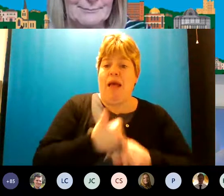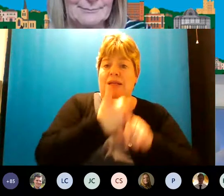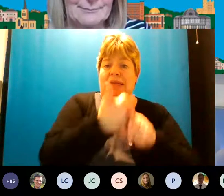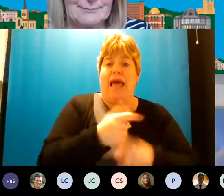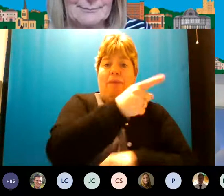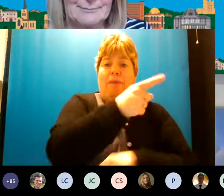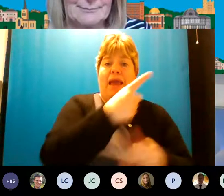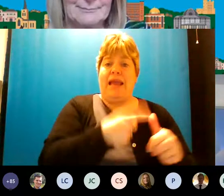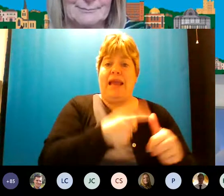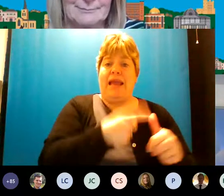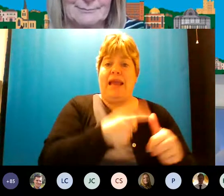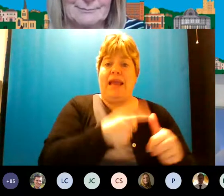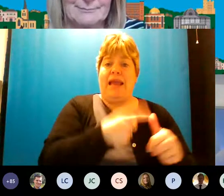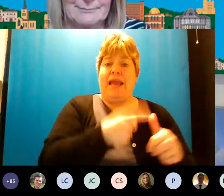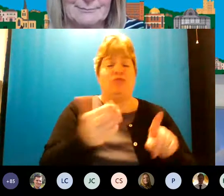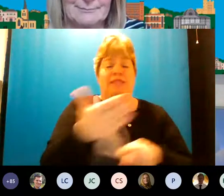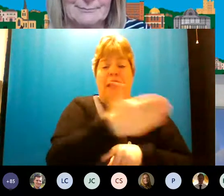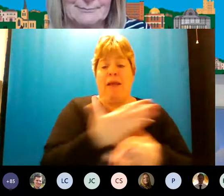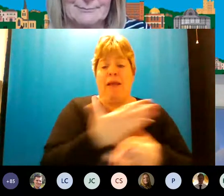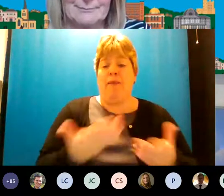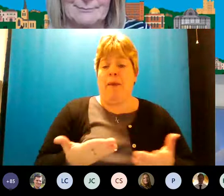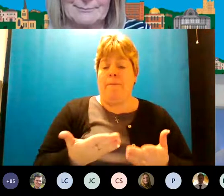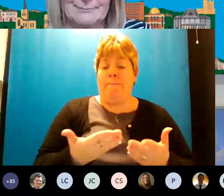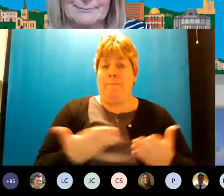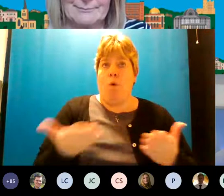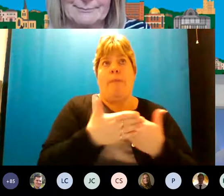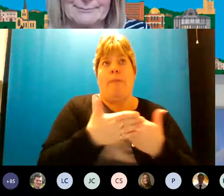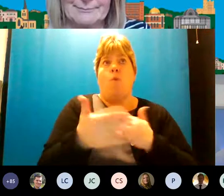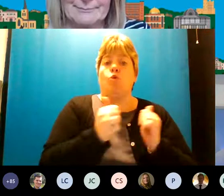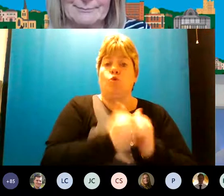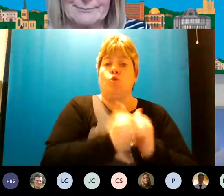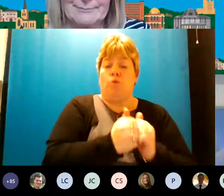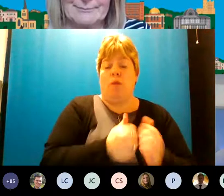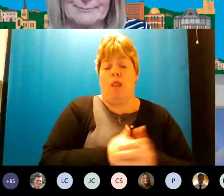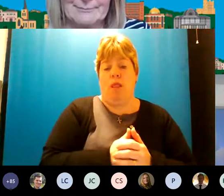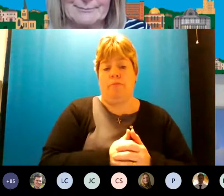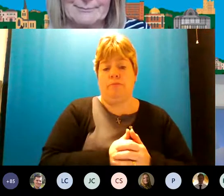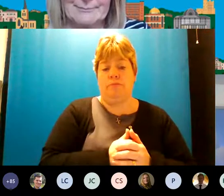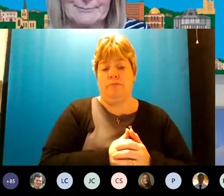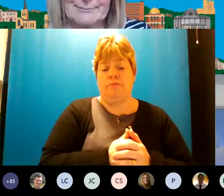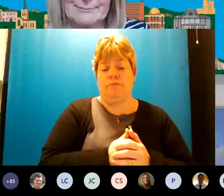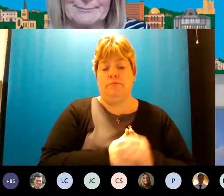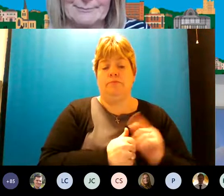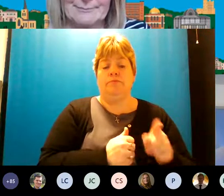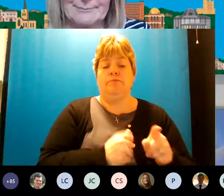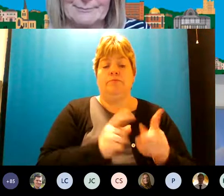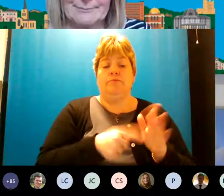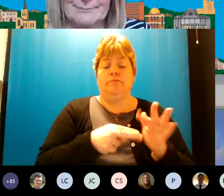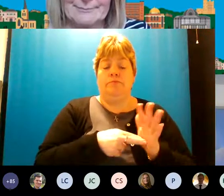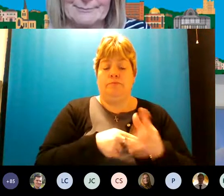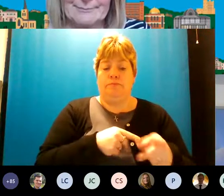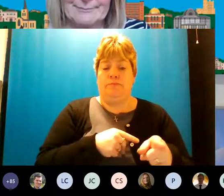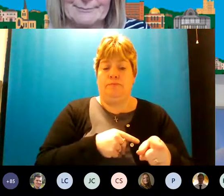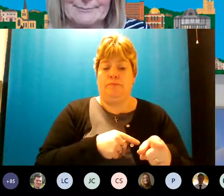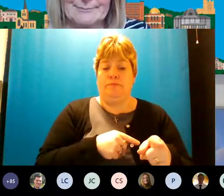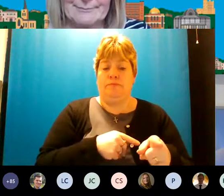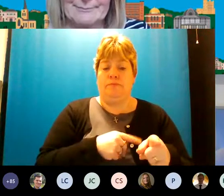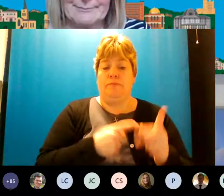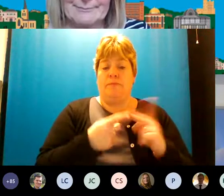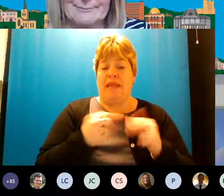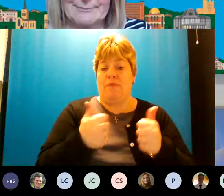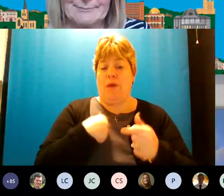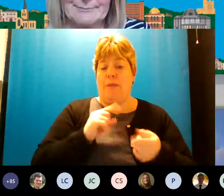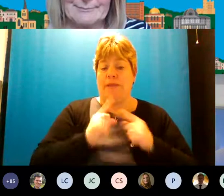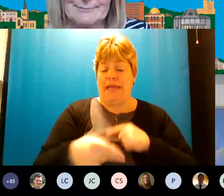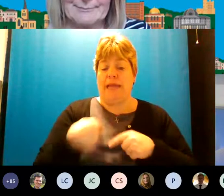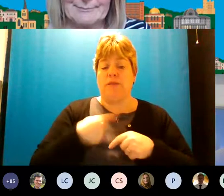and e and redirect them somewhere where it'd be more suitable um so i think if it's all right for me to